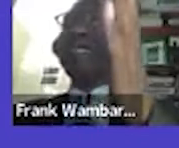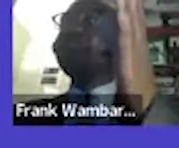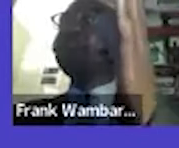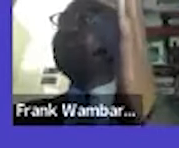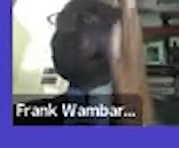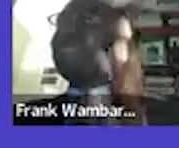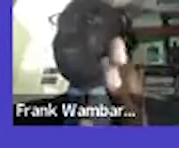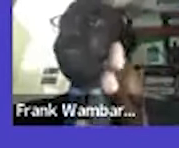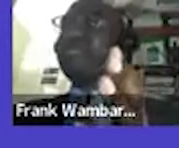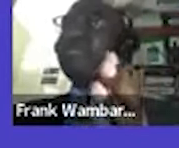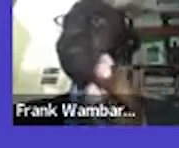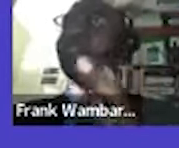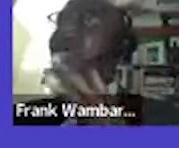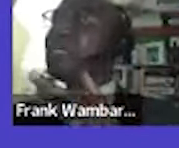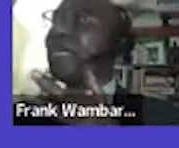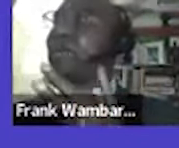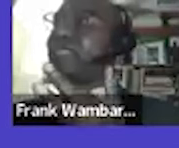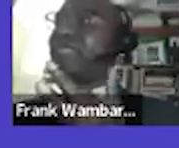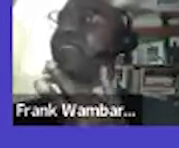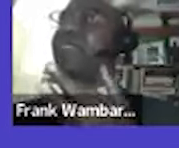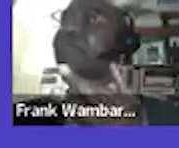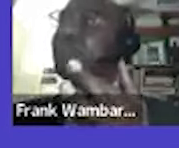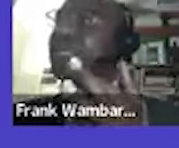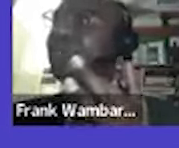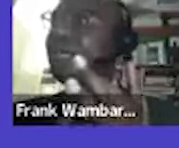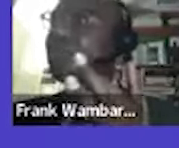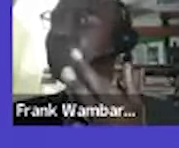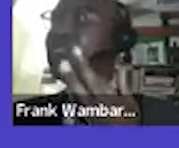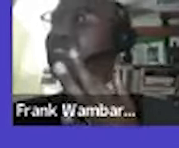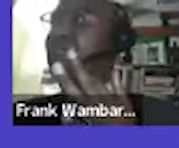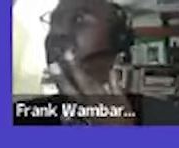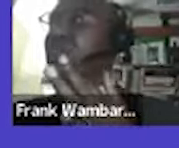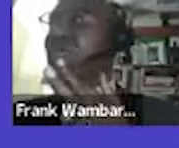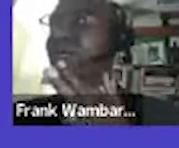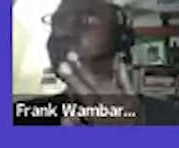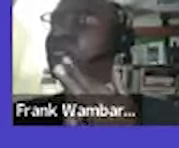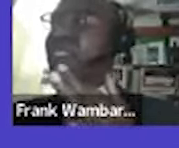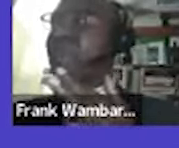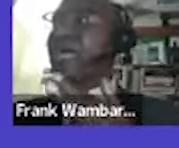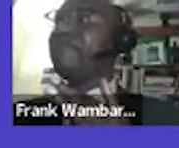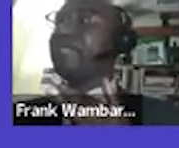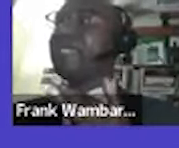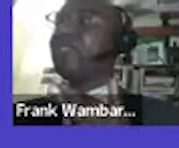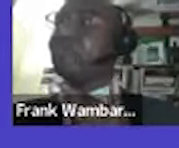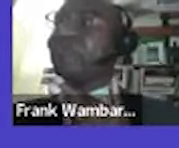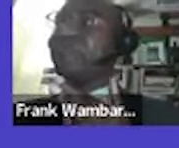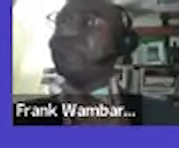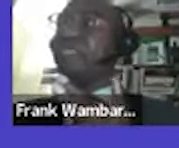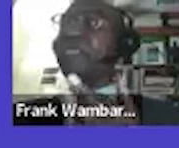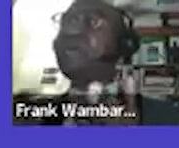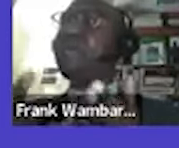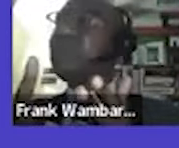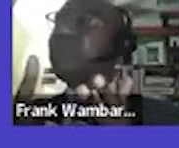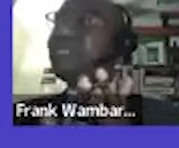of labor it leads so many things there must be a consent between the person who is going to um who is applying for that job